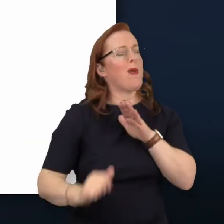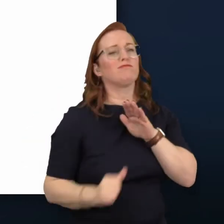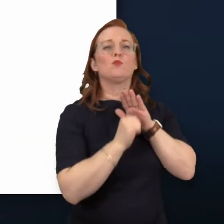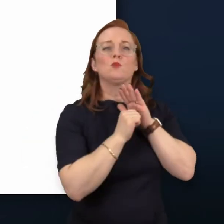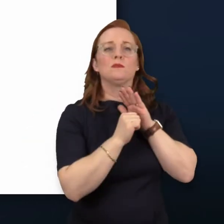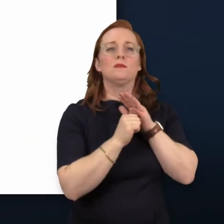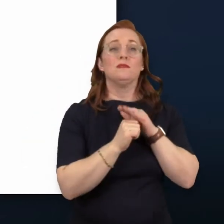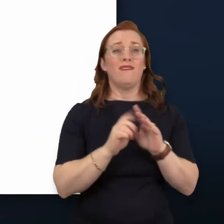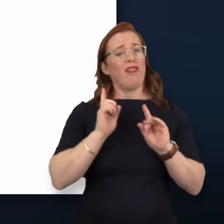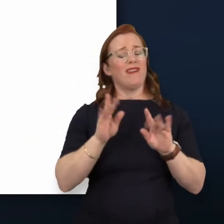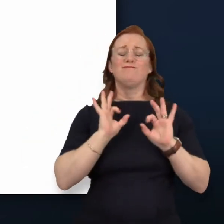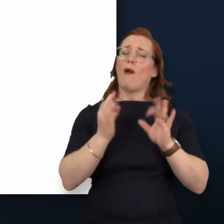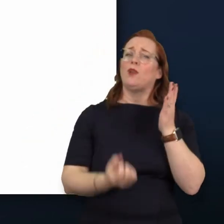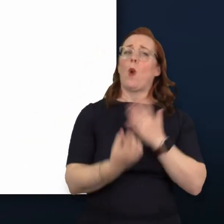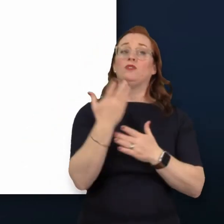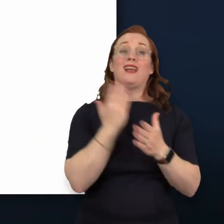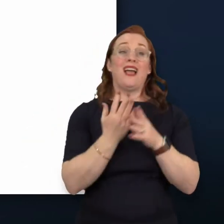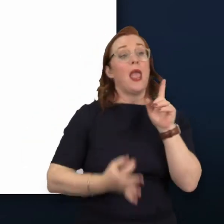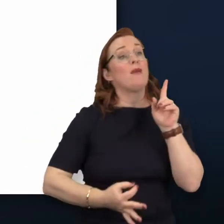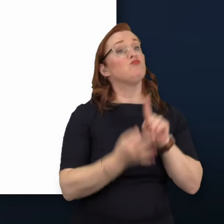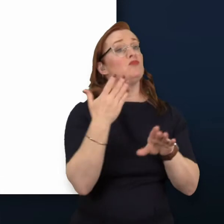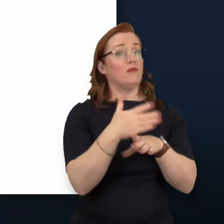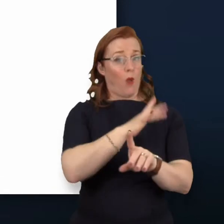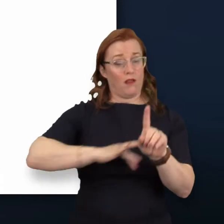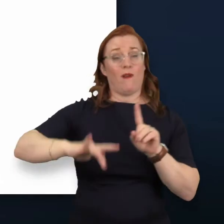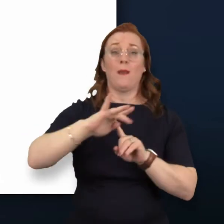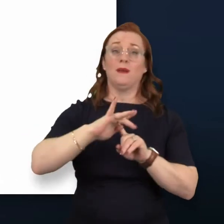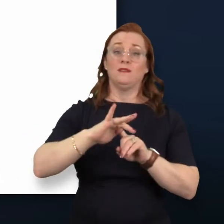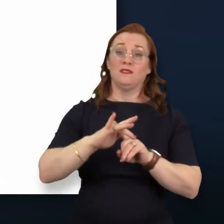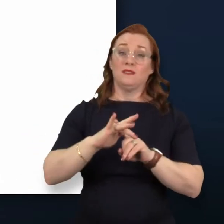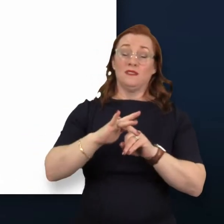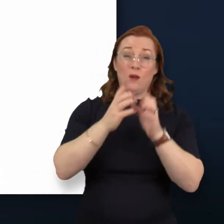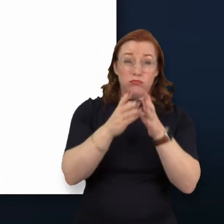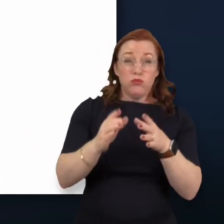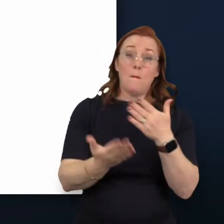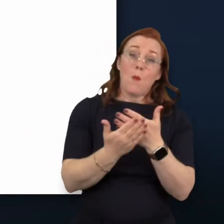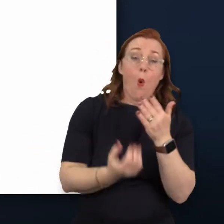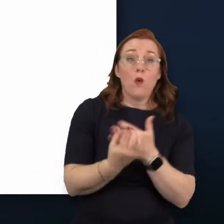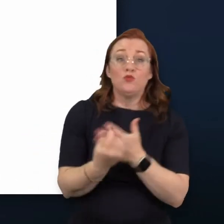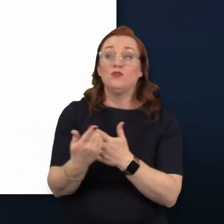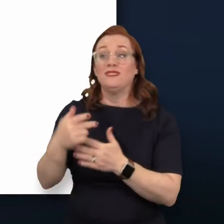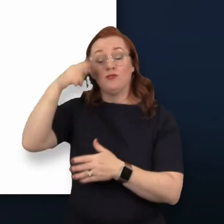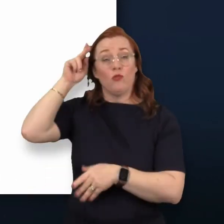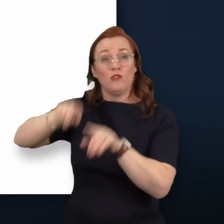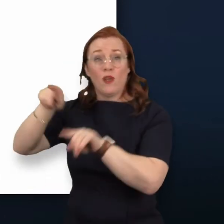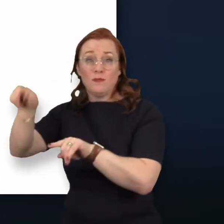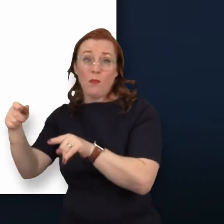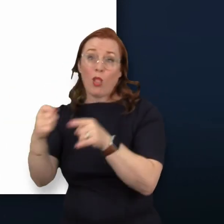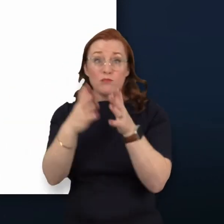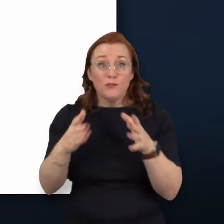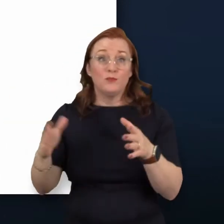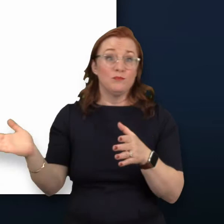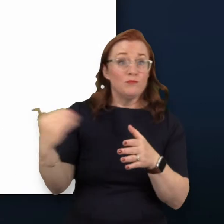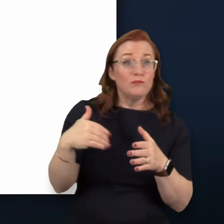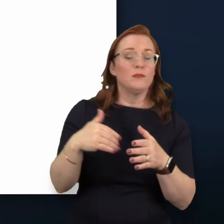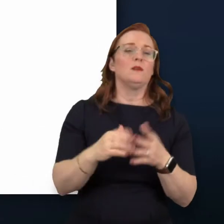opportunity to improve the working environment and opportunities for neurodiverse colleagues. So we make